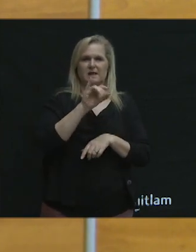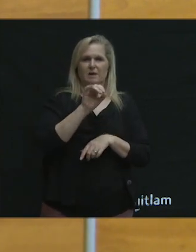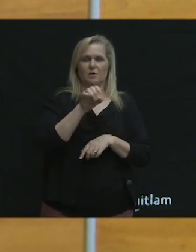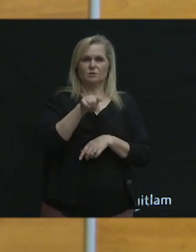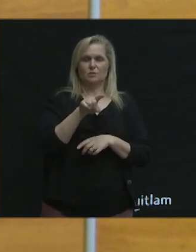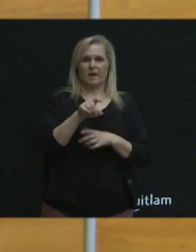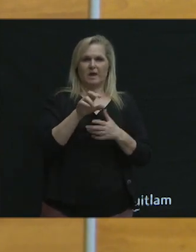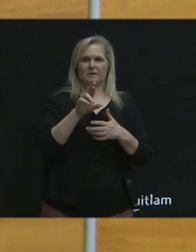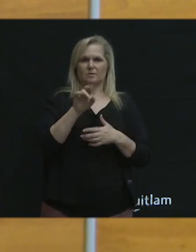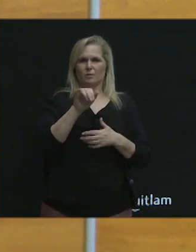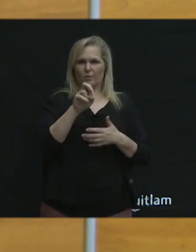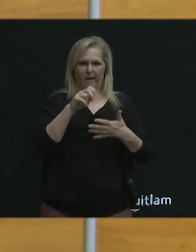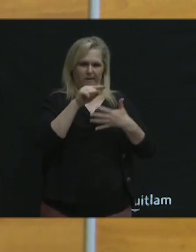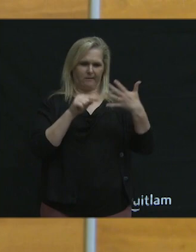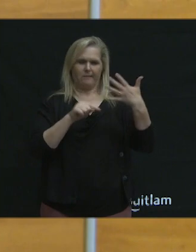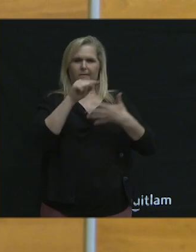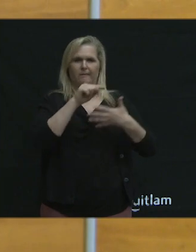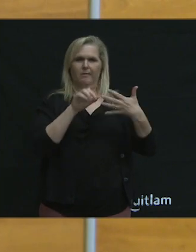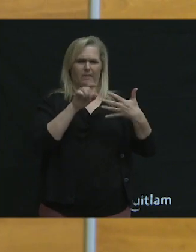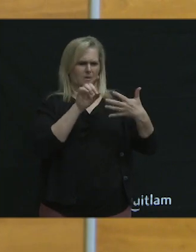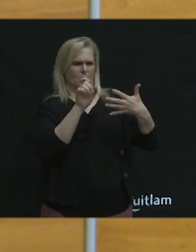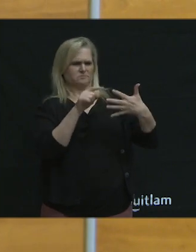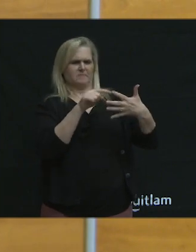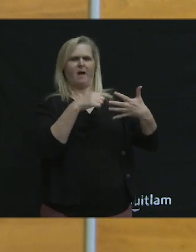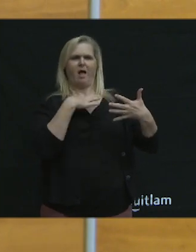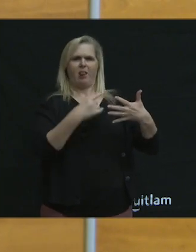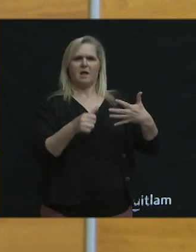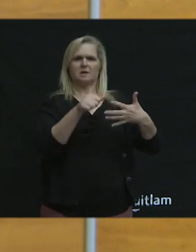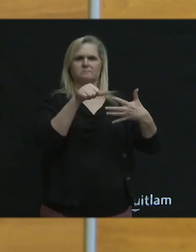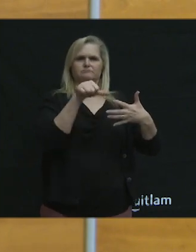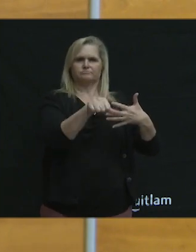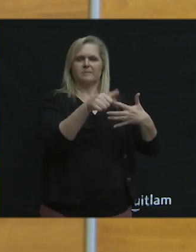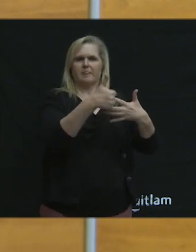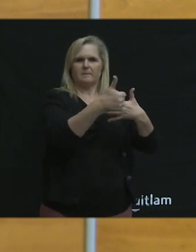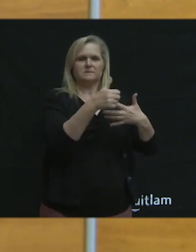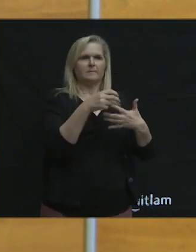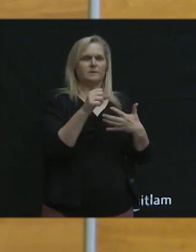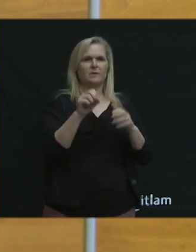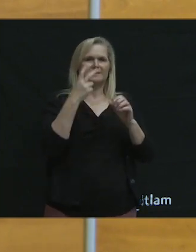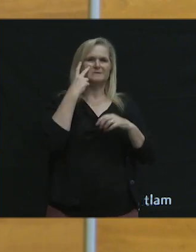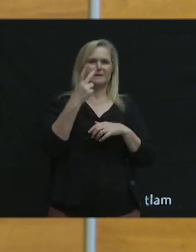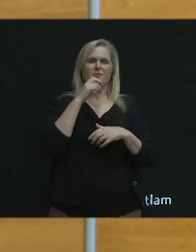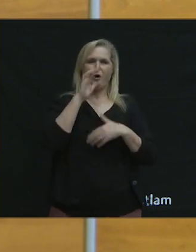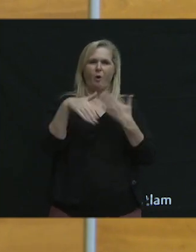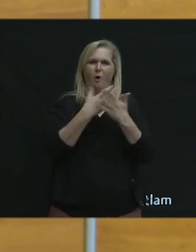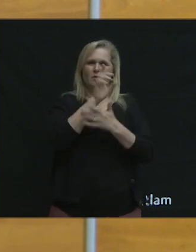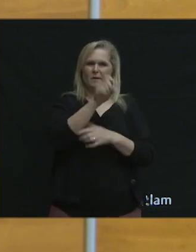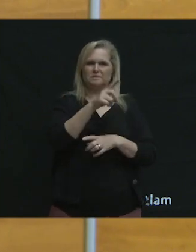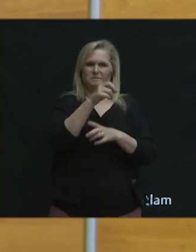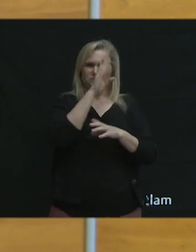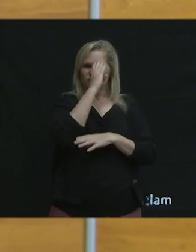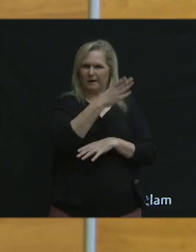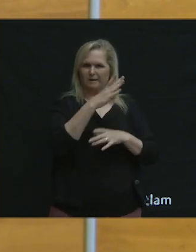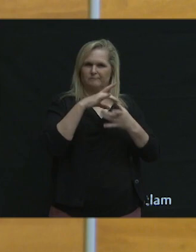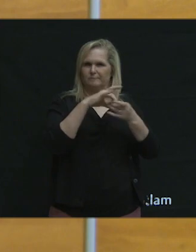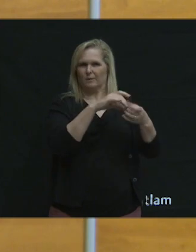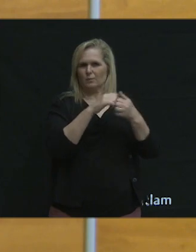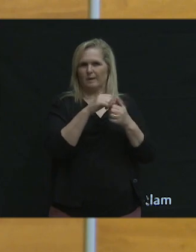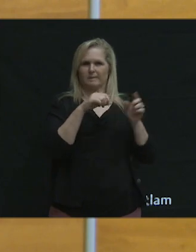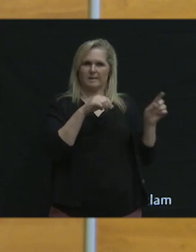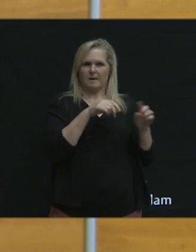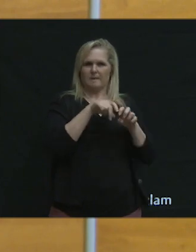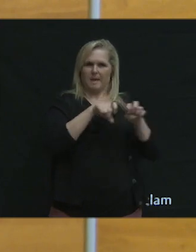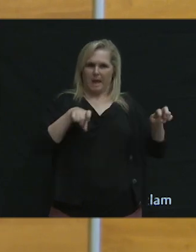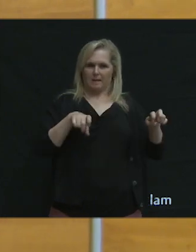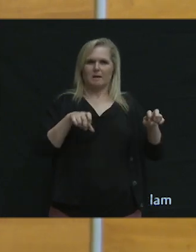The staff will kind of curate them. We can see that not all the questions are maybe directly related to the panelists. And we're